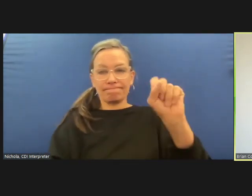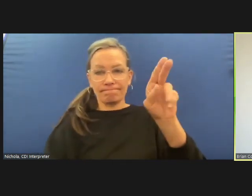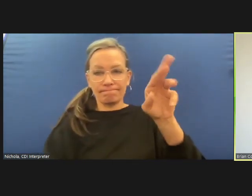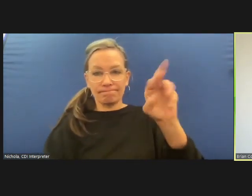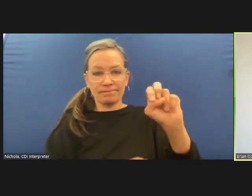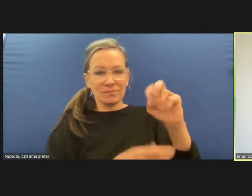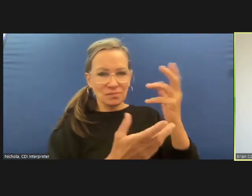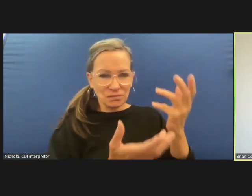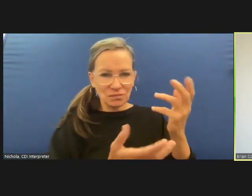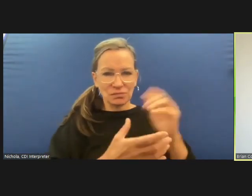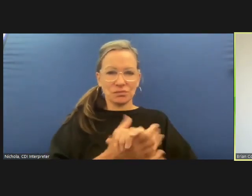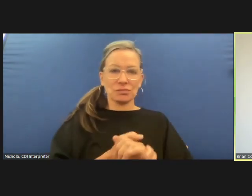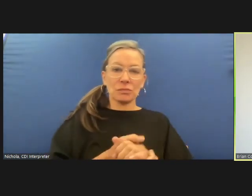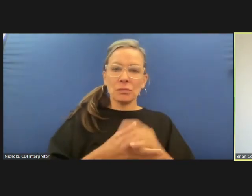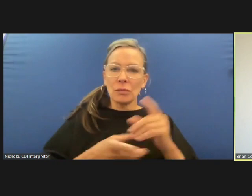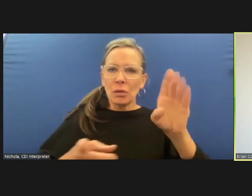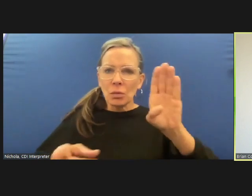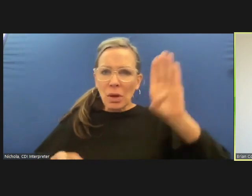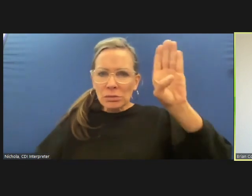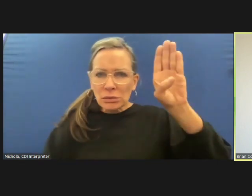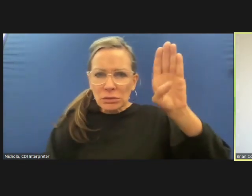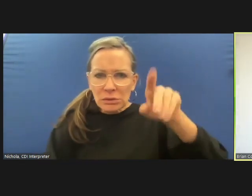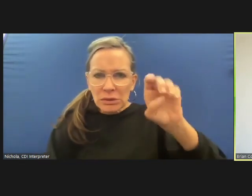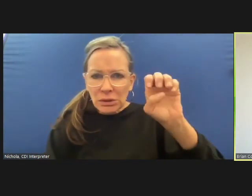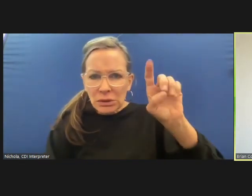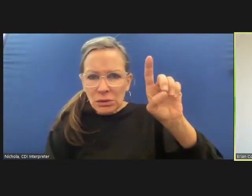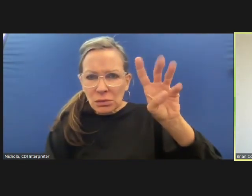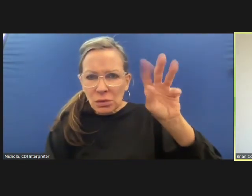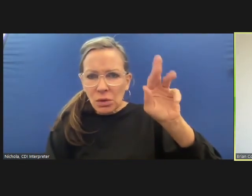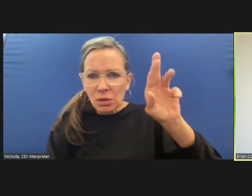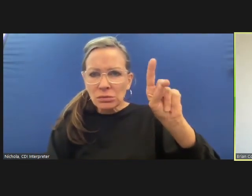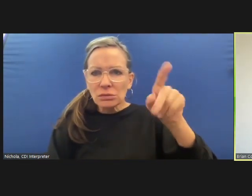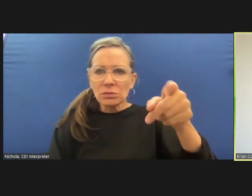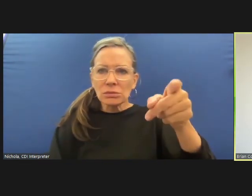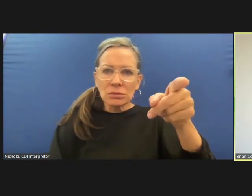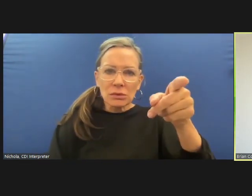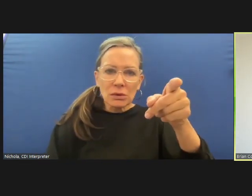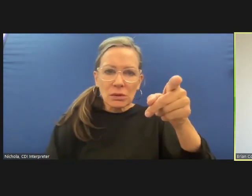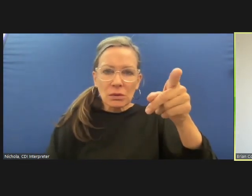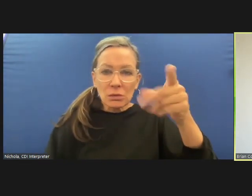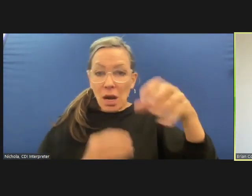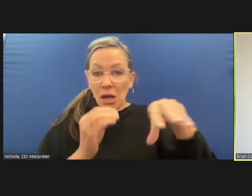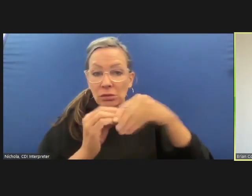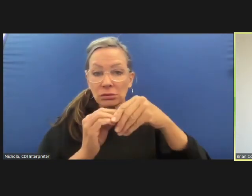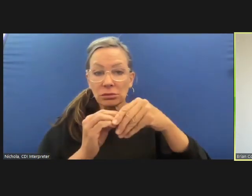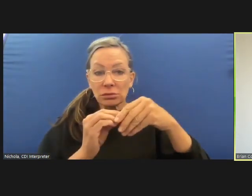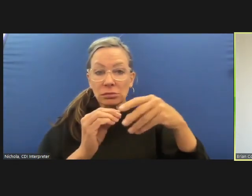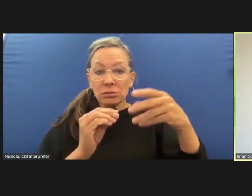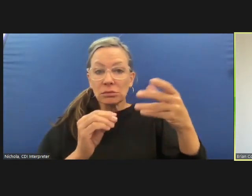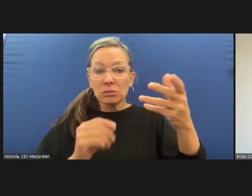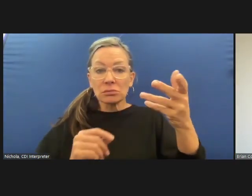want to unmute um i'm assuming you have you want to add or explain or ask a follow-up question